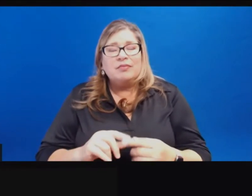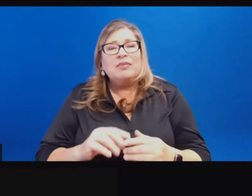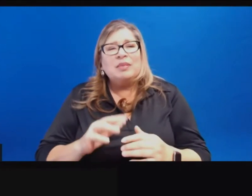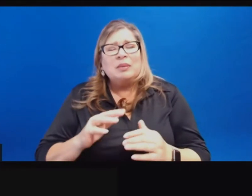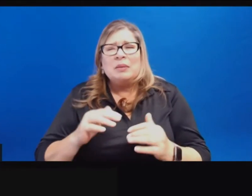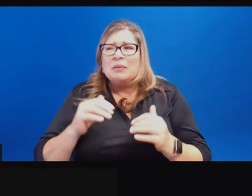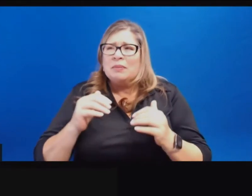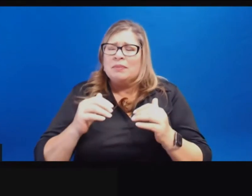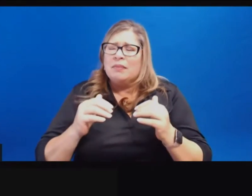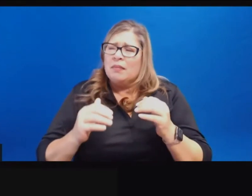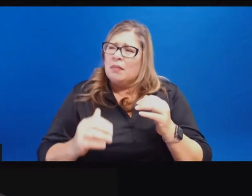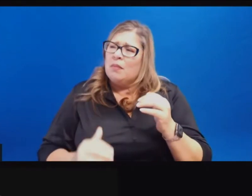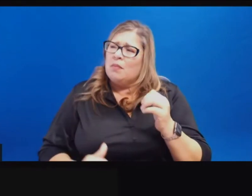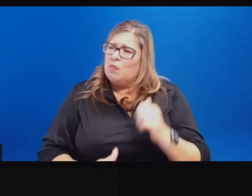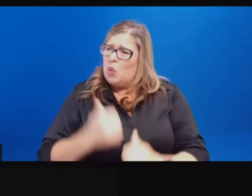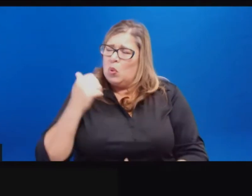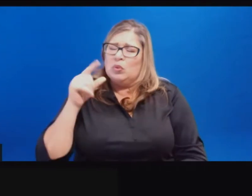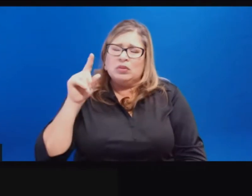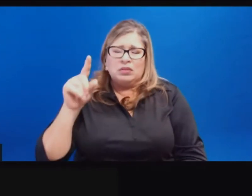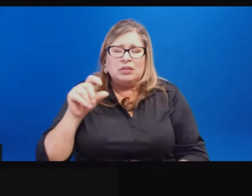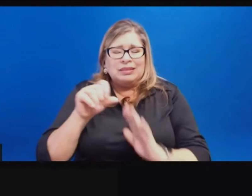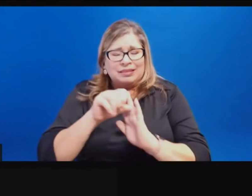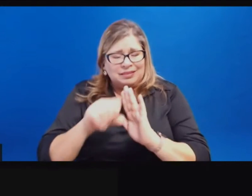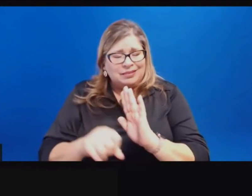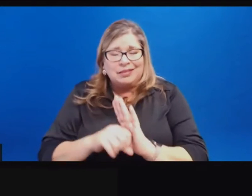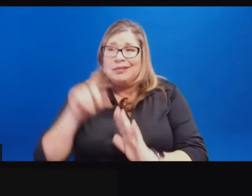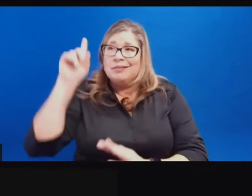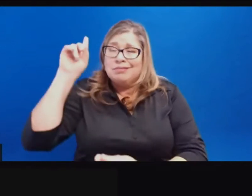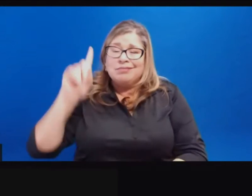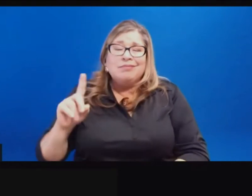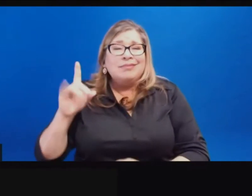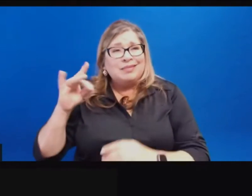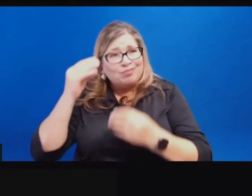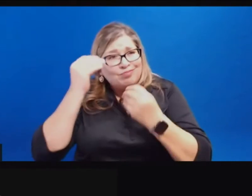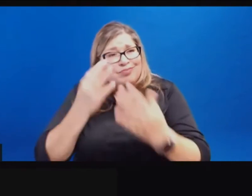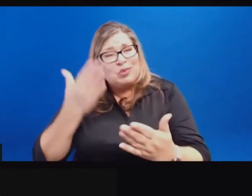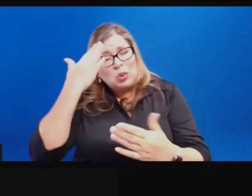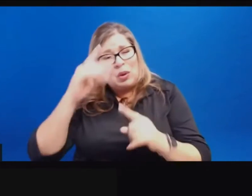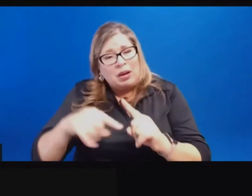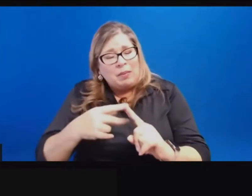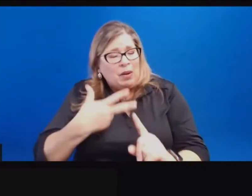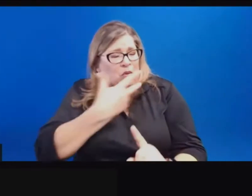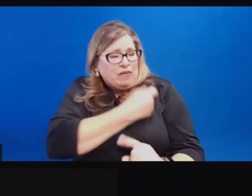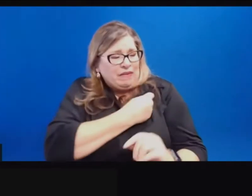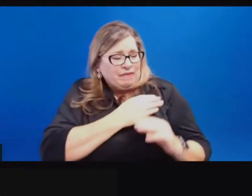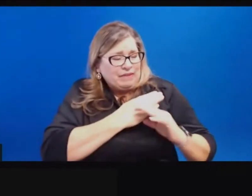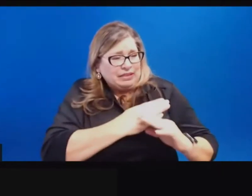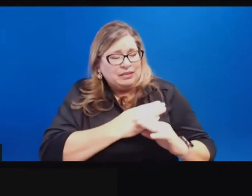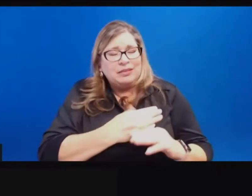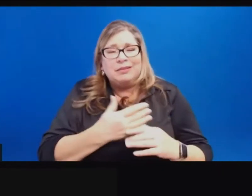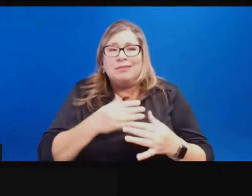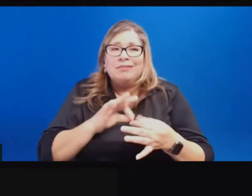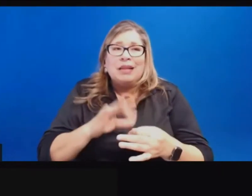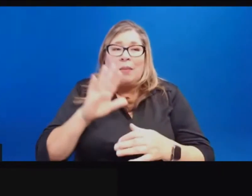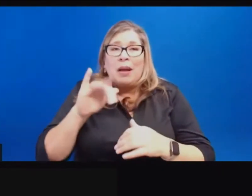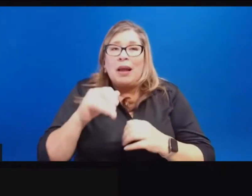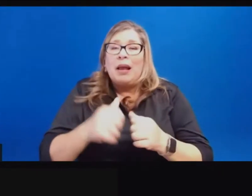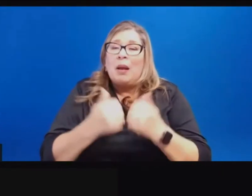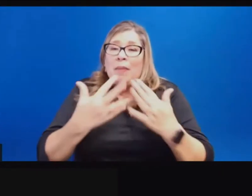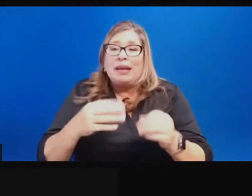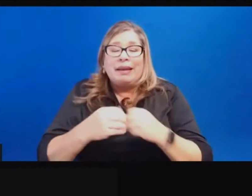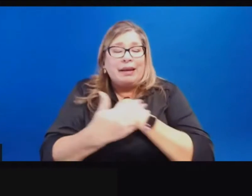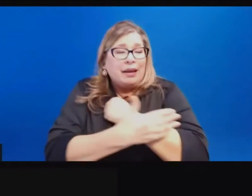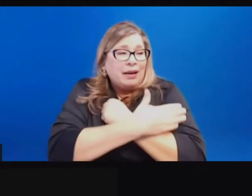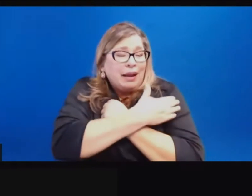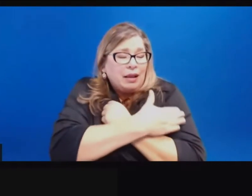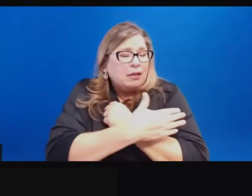more information on vaccine administration than California, whether it's providing information by county, age, or race, or the share of healthcare workers that